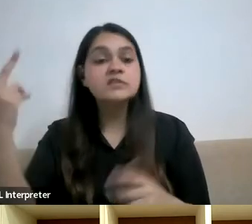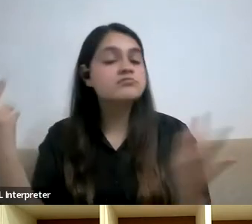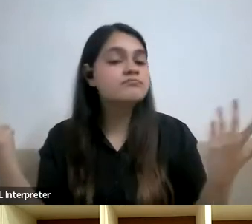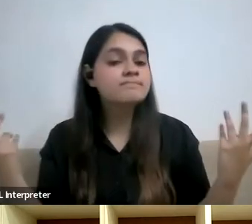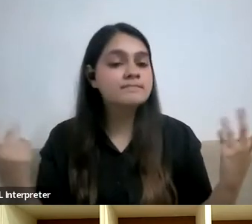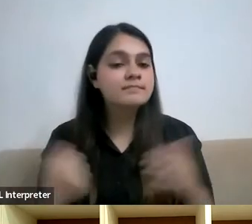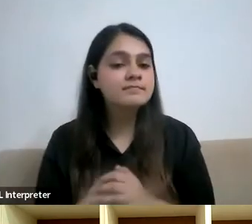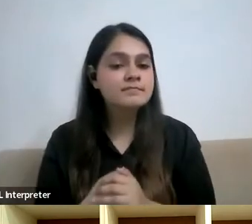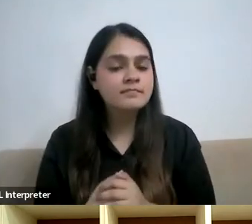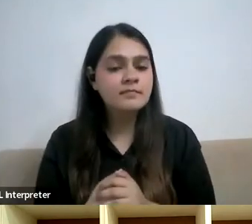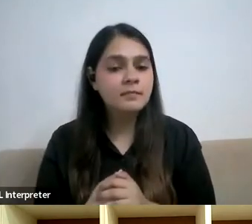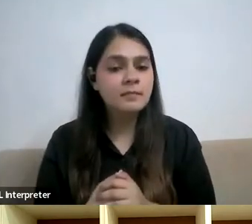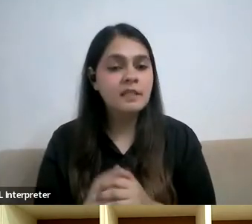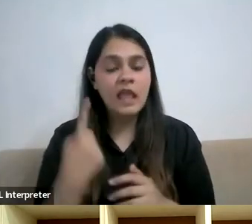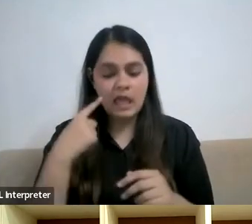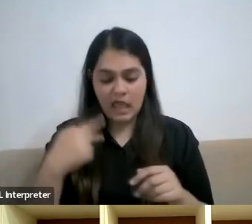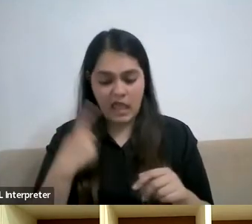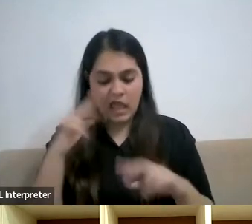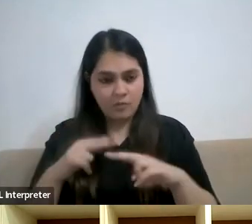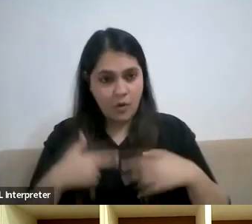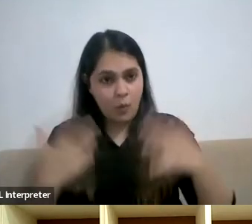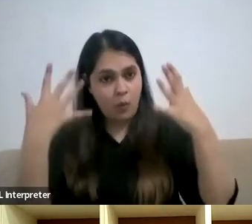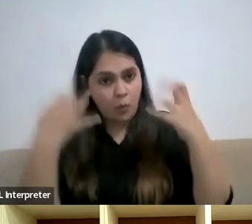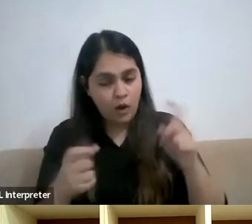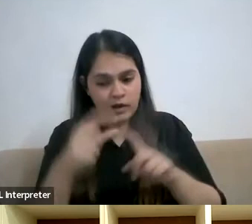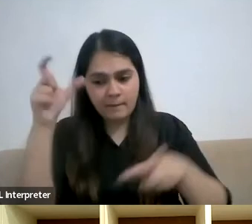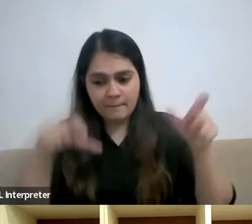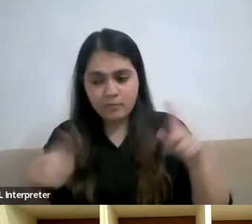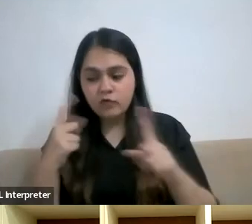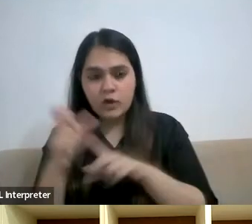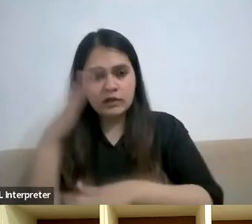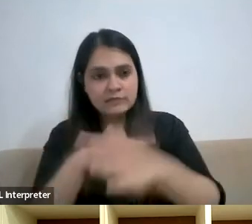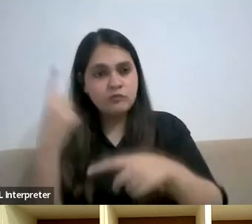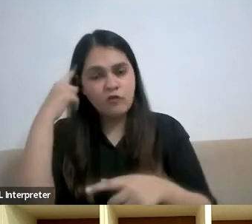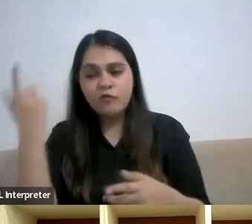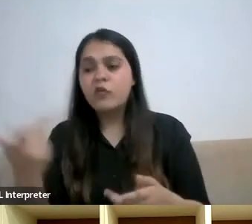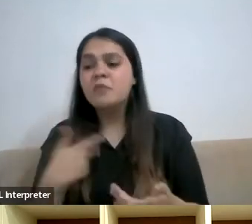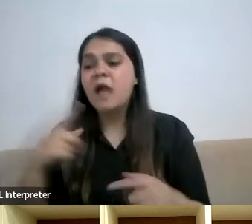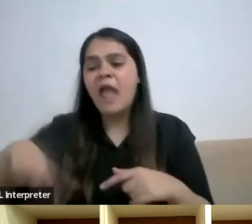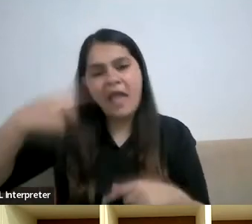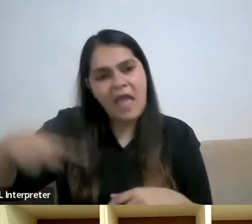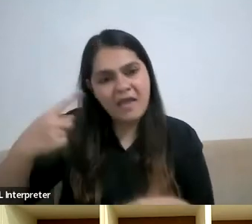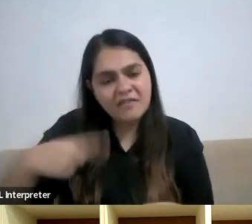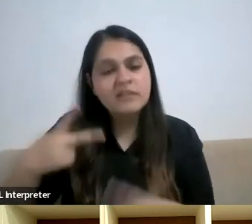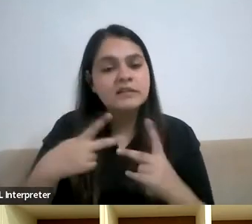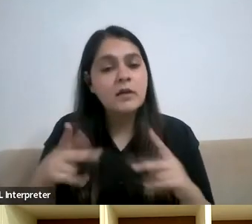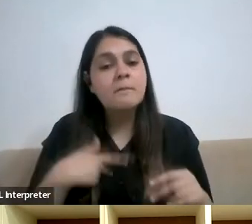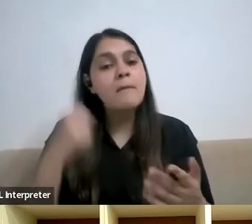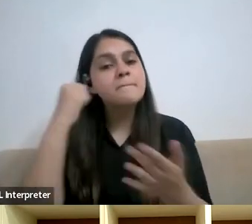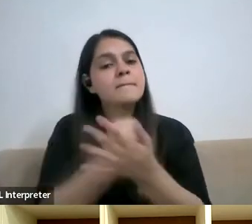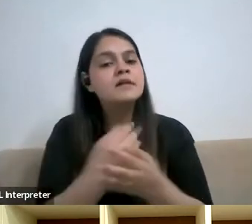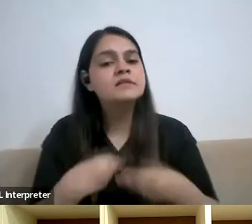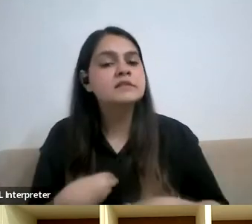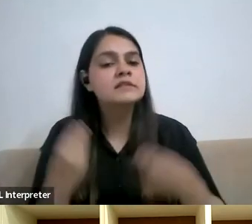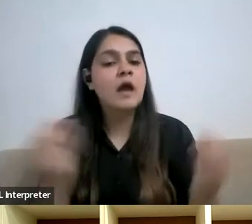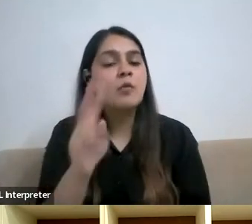if I want people with disability part of the mainstream and sustainable, then I need to put at least 25